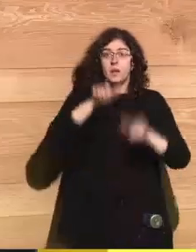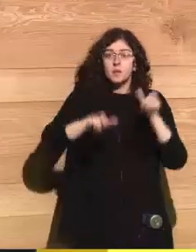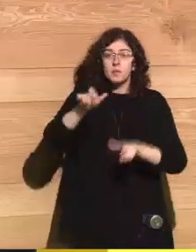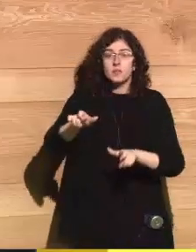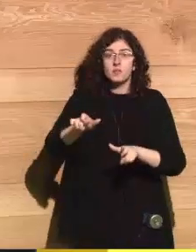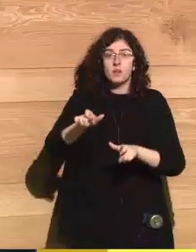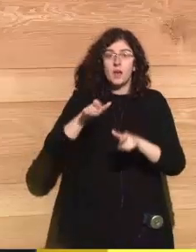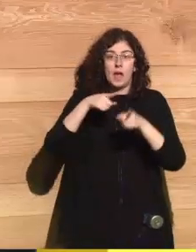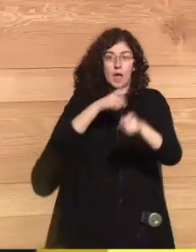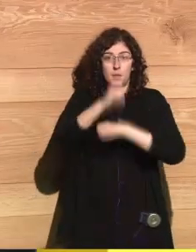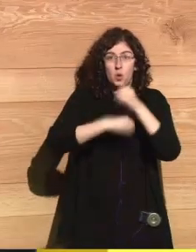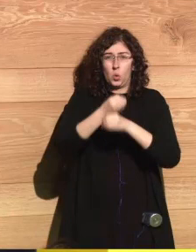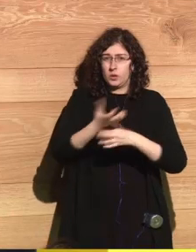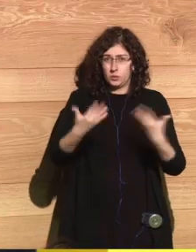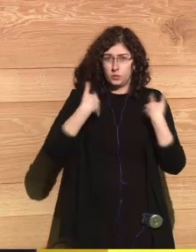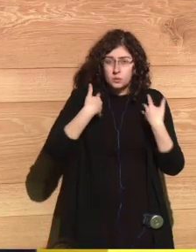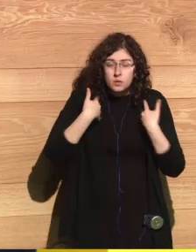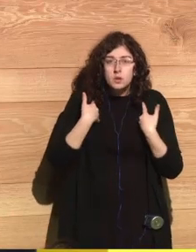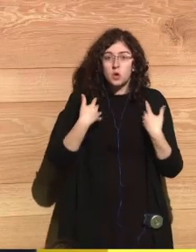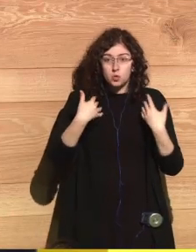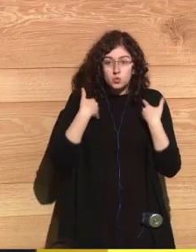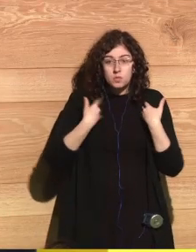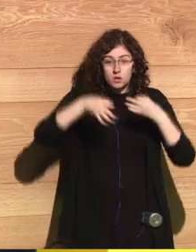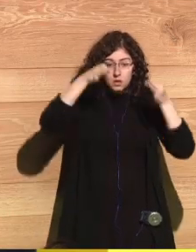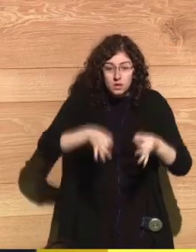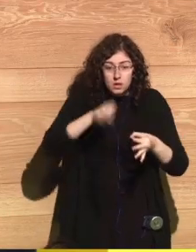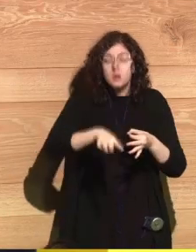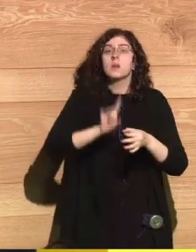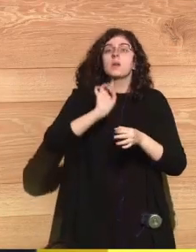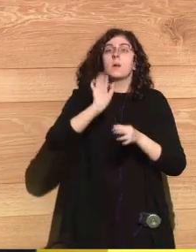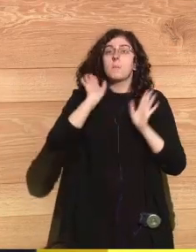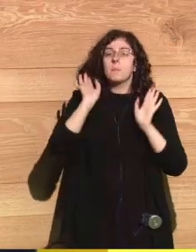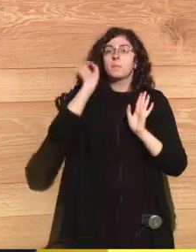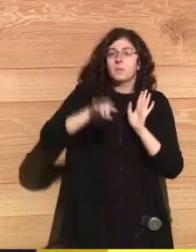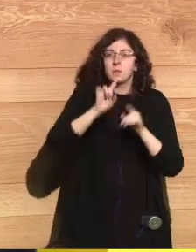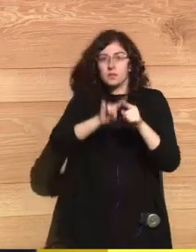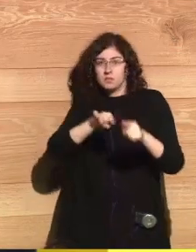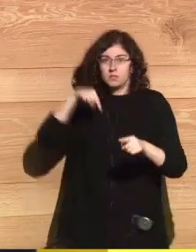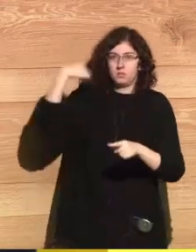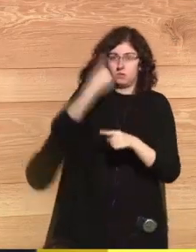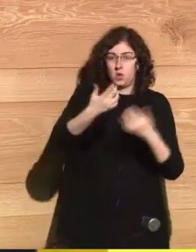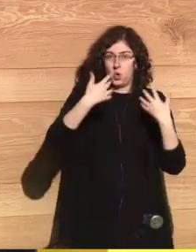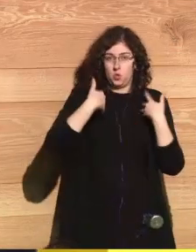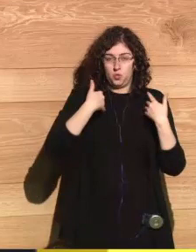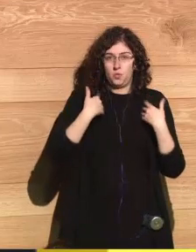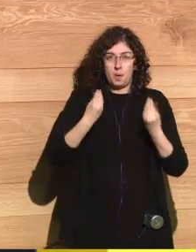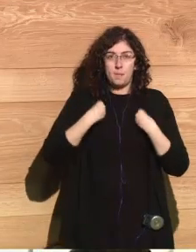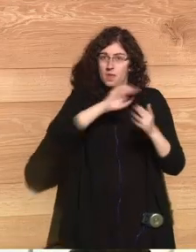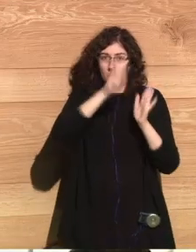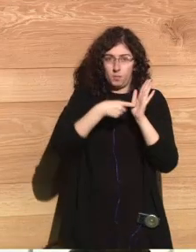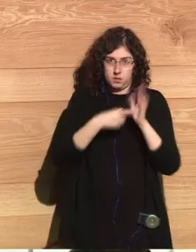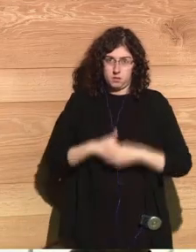People who suffer the aftermath of nuclear weapons are not only going to suffer then, but they're going to have a horrible